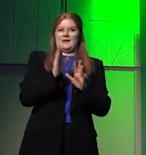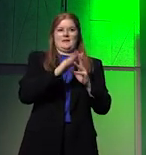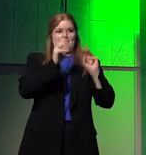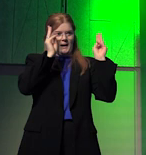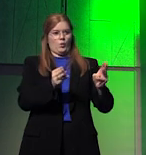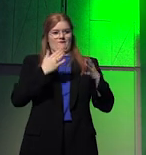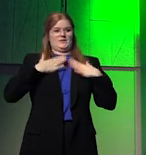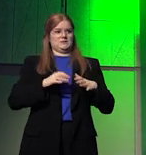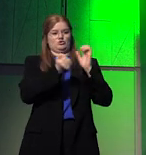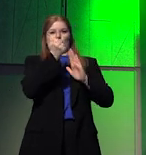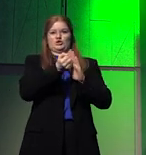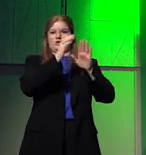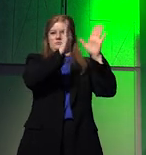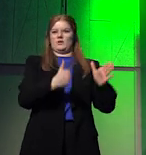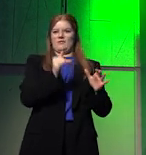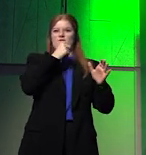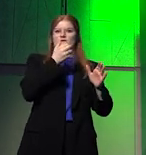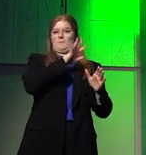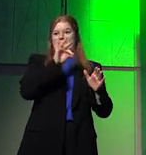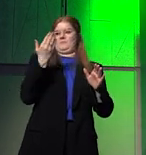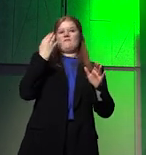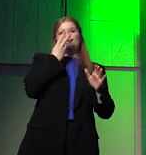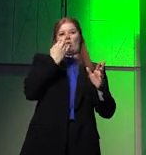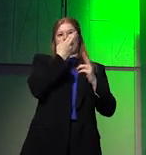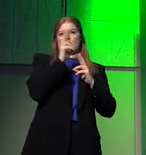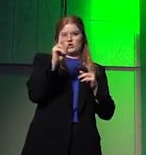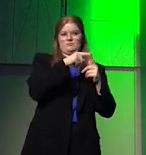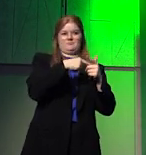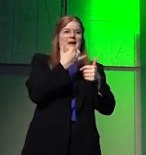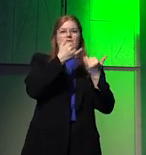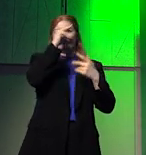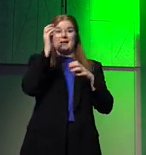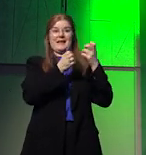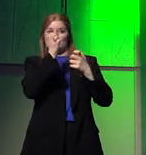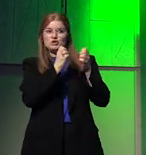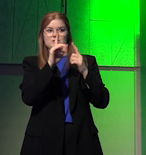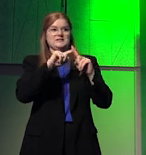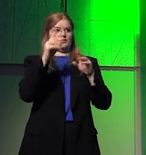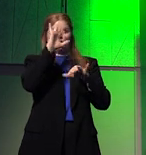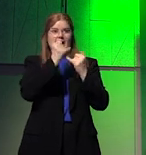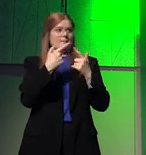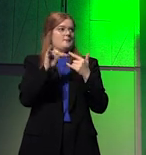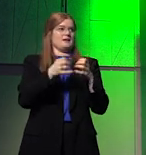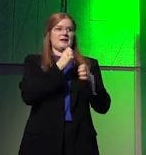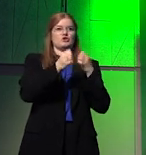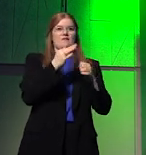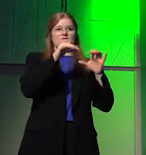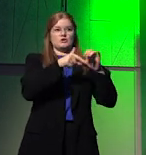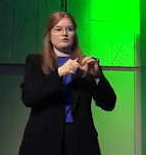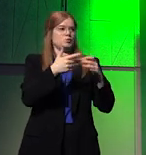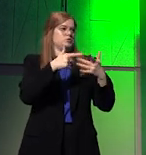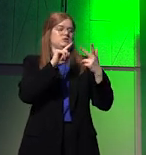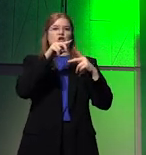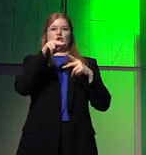power the physical infrastructure of the fourth industrial revolutions. We compete over energy in its various forms, let it be for fossils,